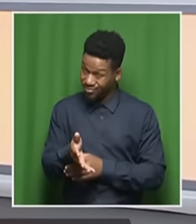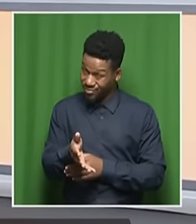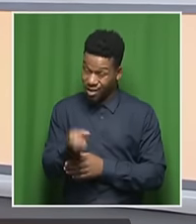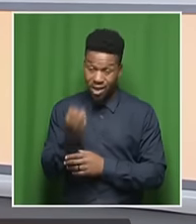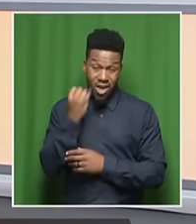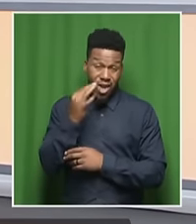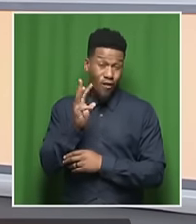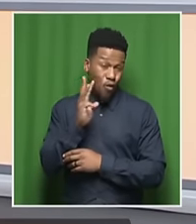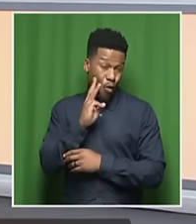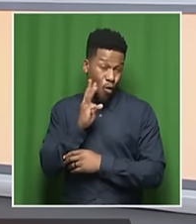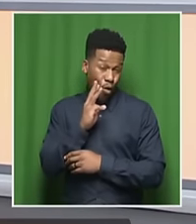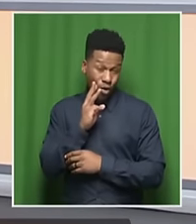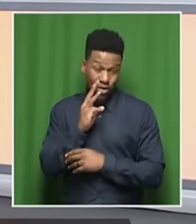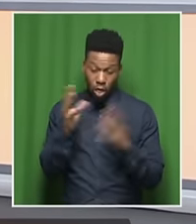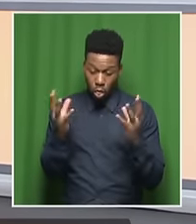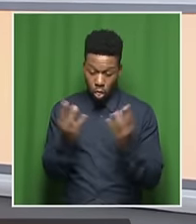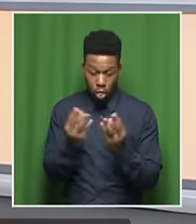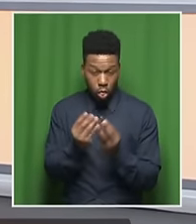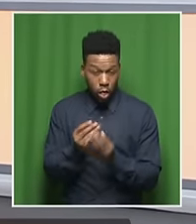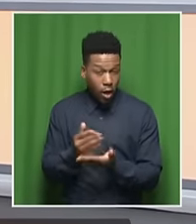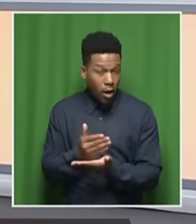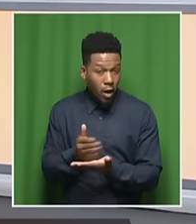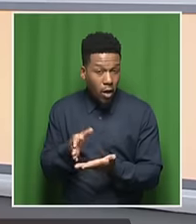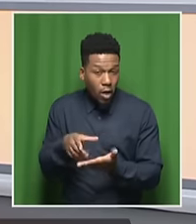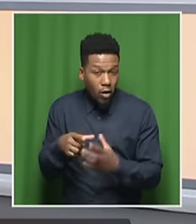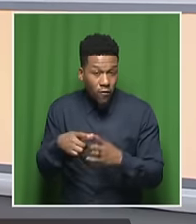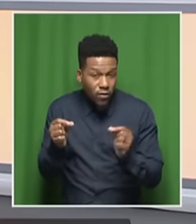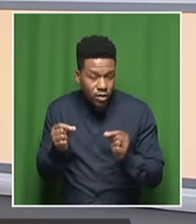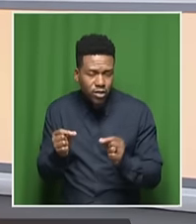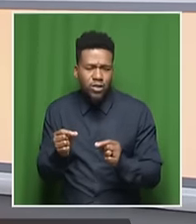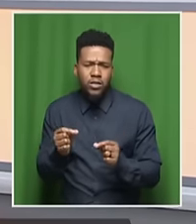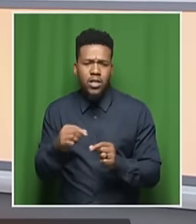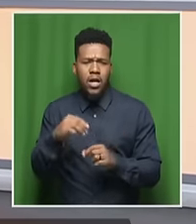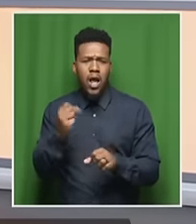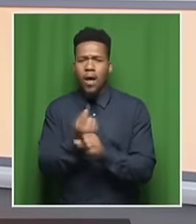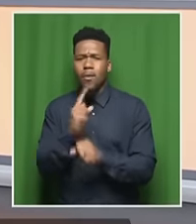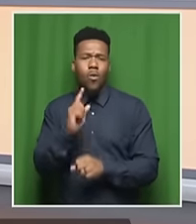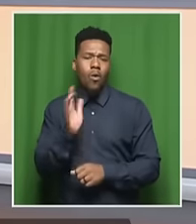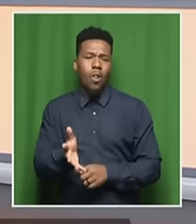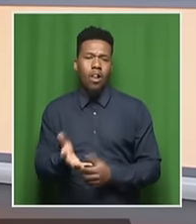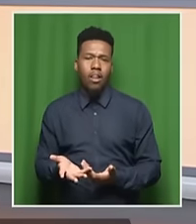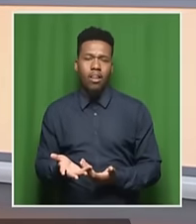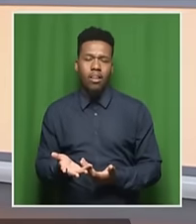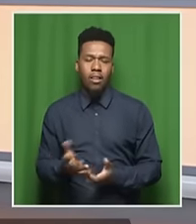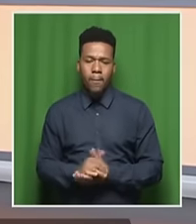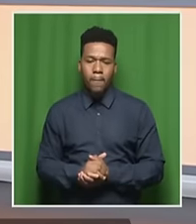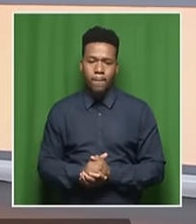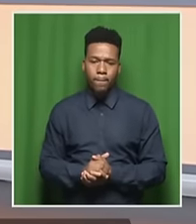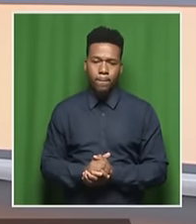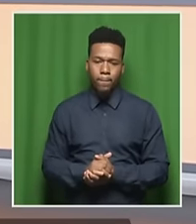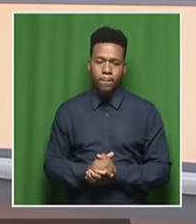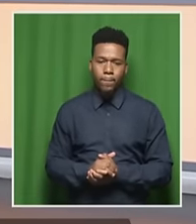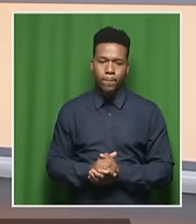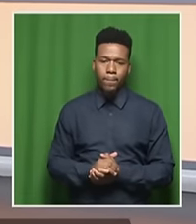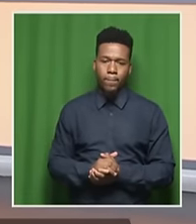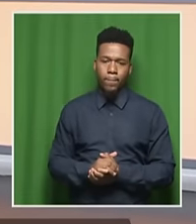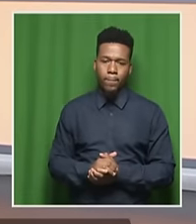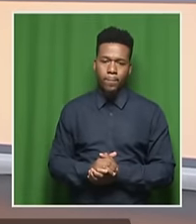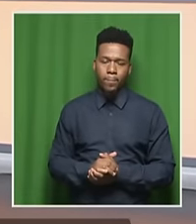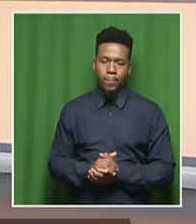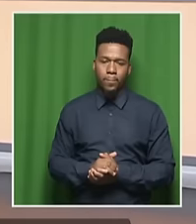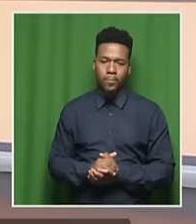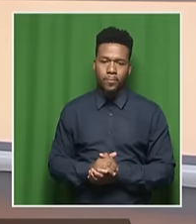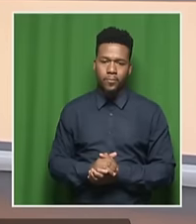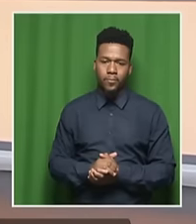let me add this one. This is for Professor Duplessis. Apologies. I'll come to you now, Dr. Turton. Professor.